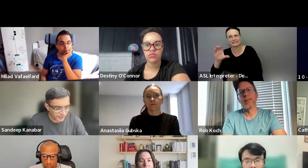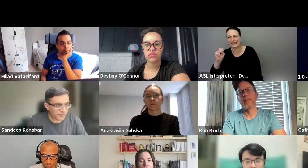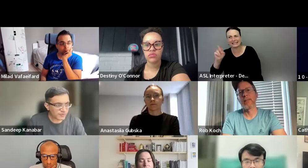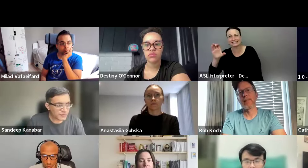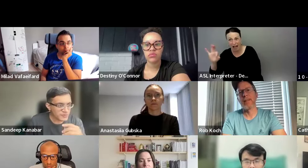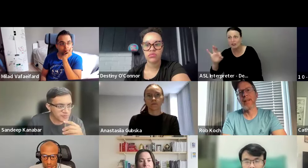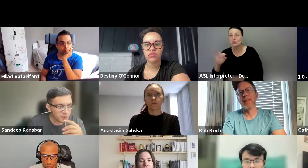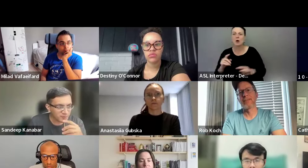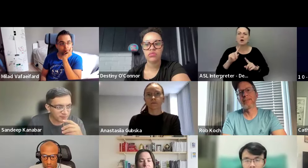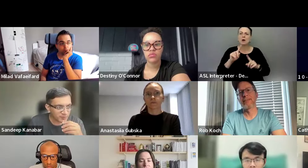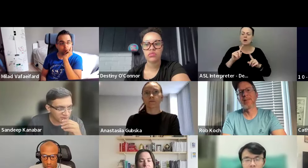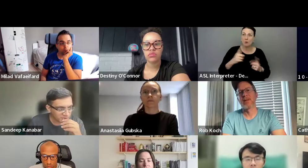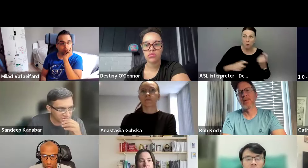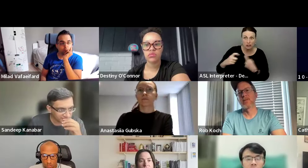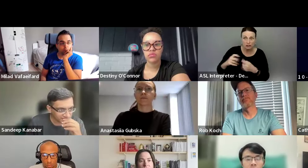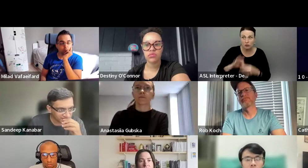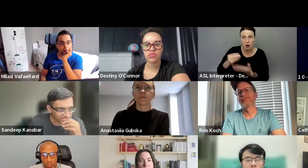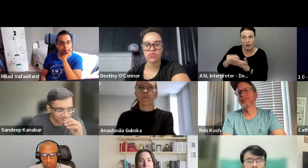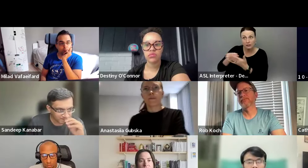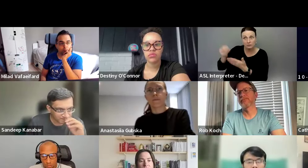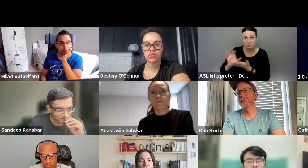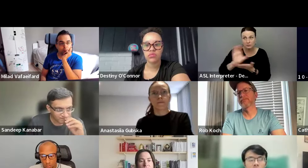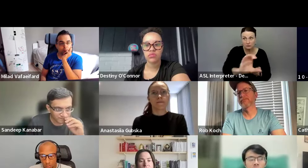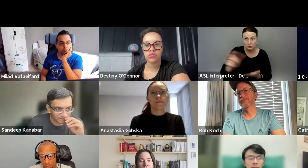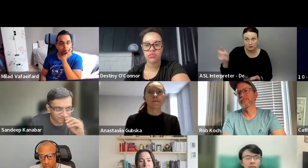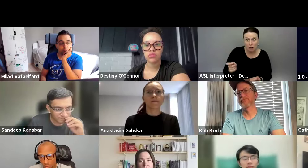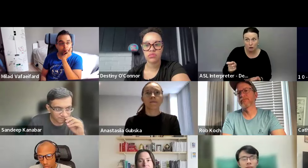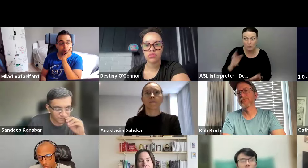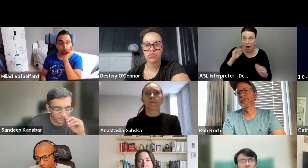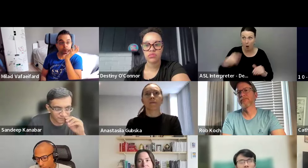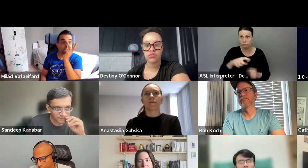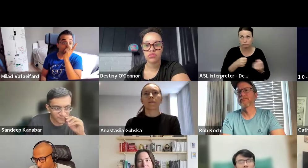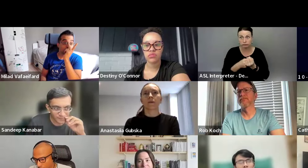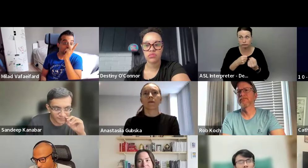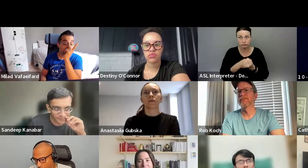questions regarding scholarship? I hope everyone is on board.